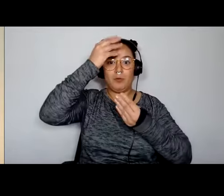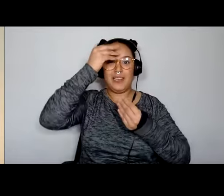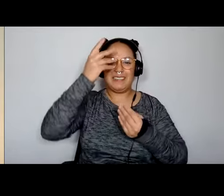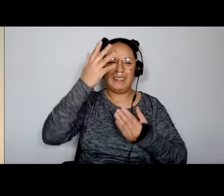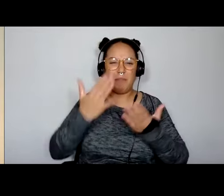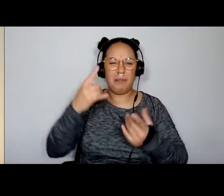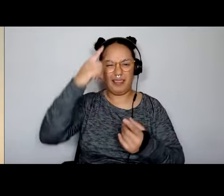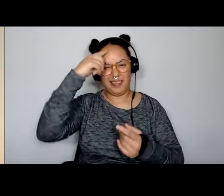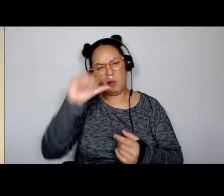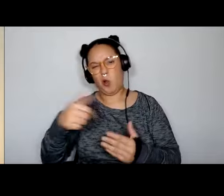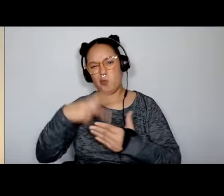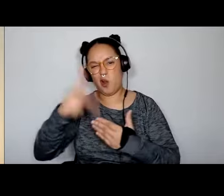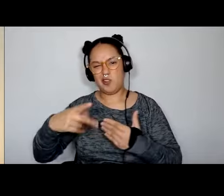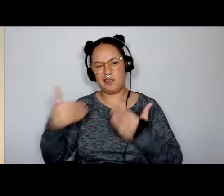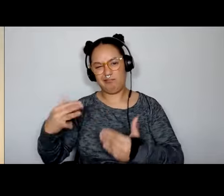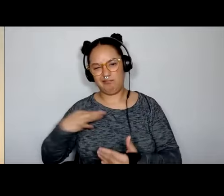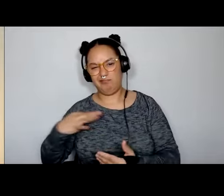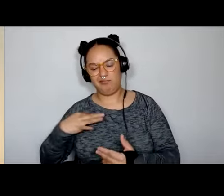Trying to think if there are any other questions.